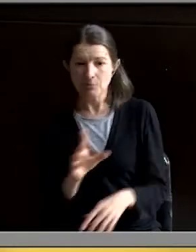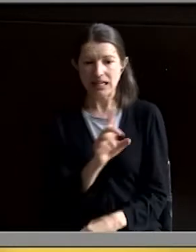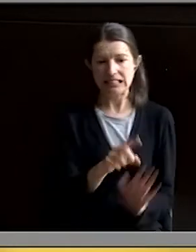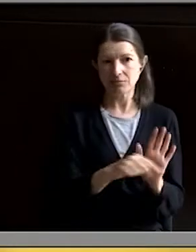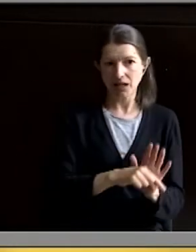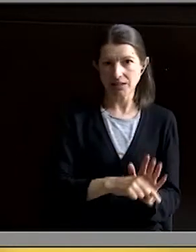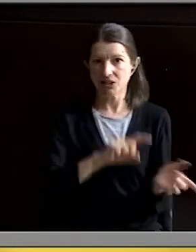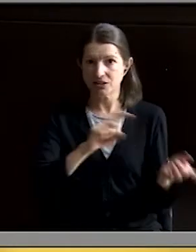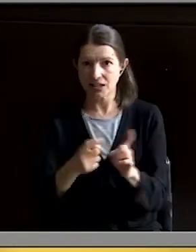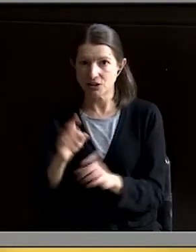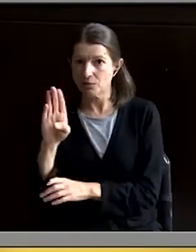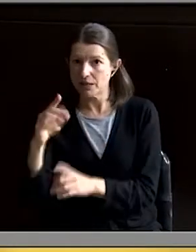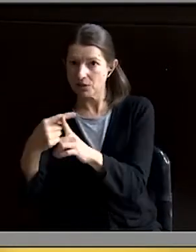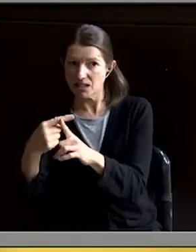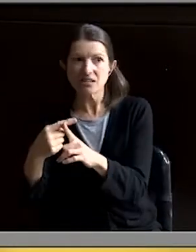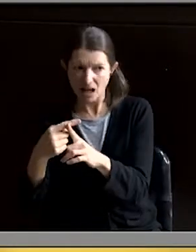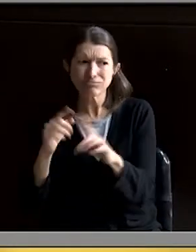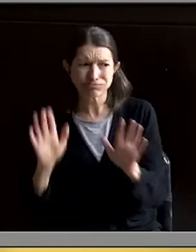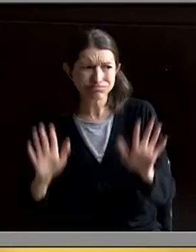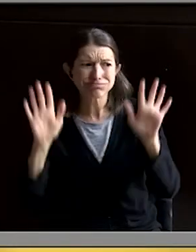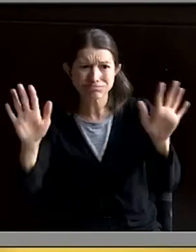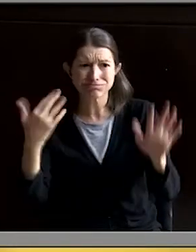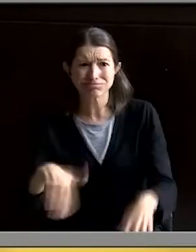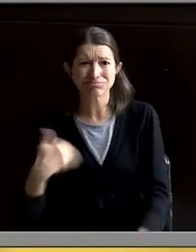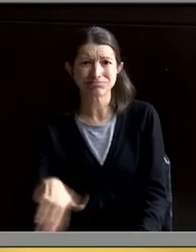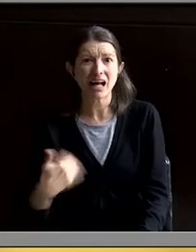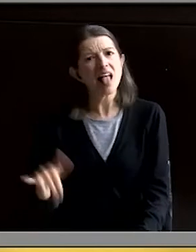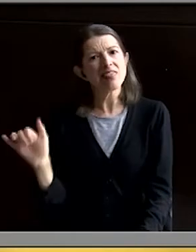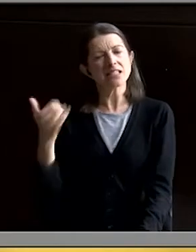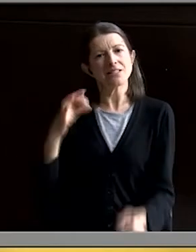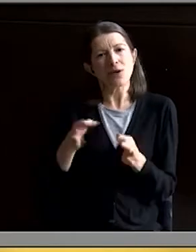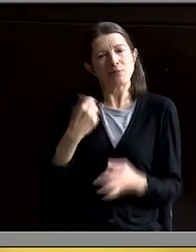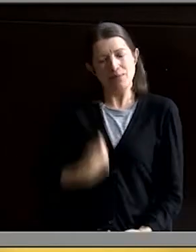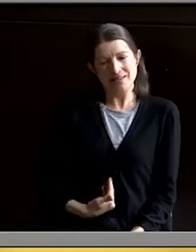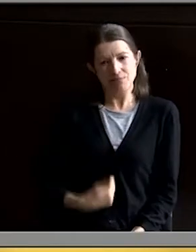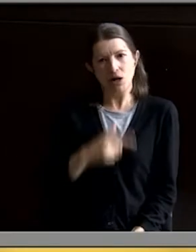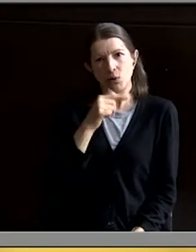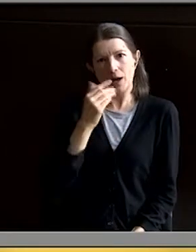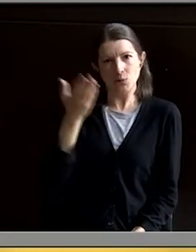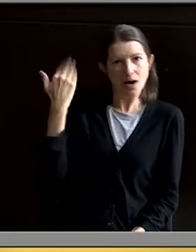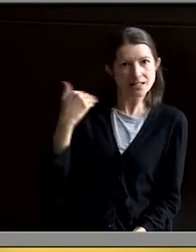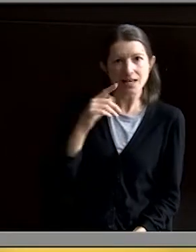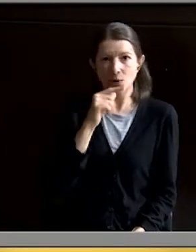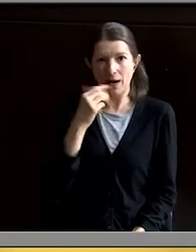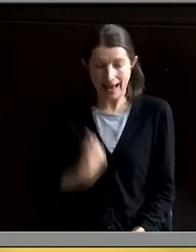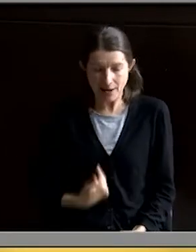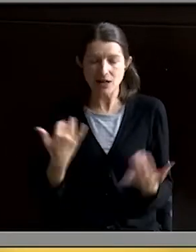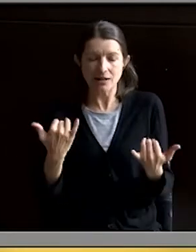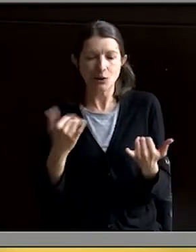minus to a B plus has a lot to say as well. And that kind of describes the person that I am, and it was, the person I'm still becoming.